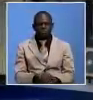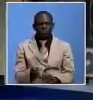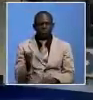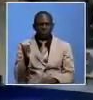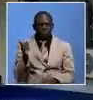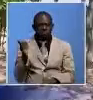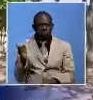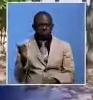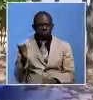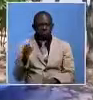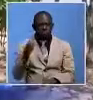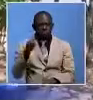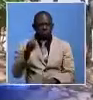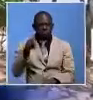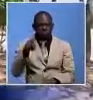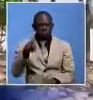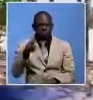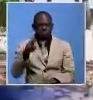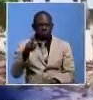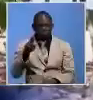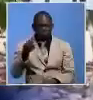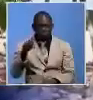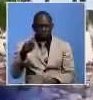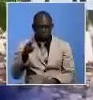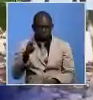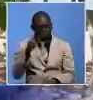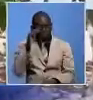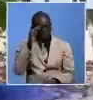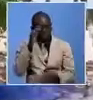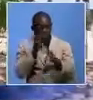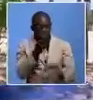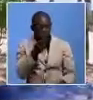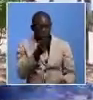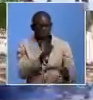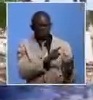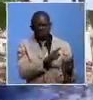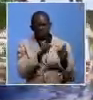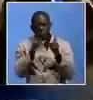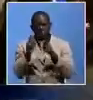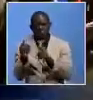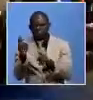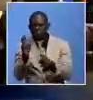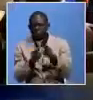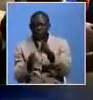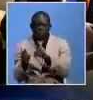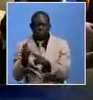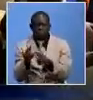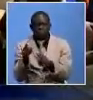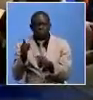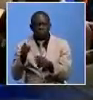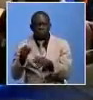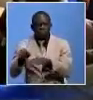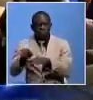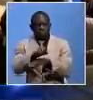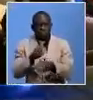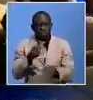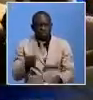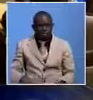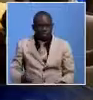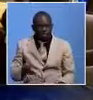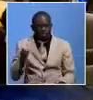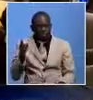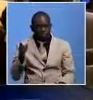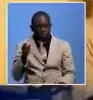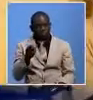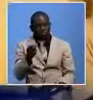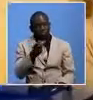Mpulungu to check progress made under the project. While there, Senior Chief Tafuna of the Lungu Speaking People briefed the